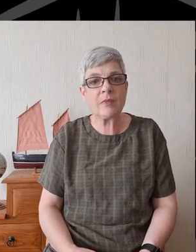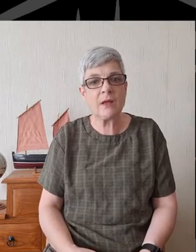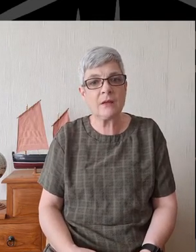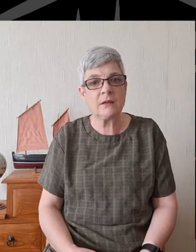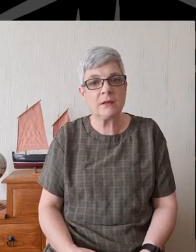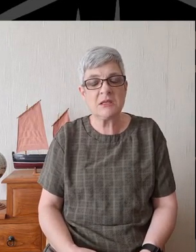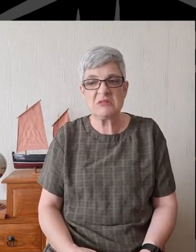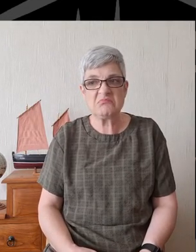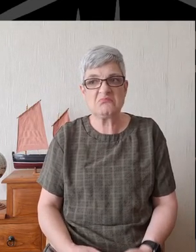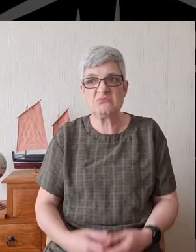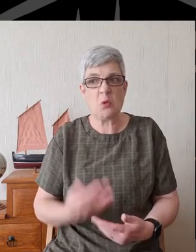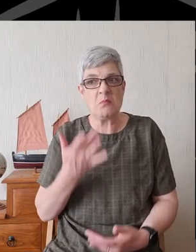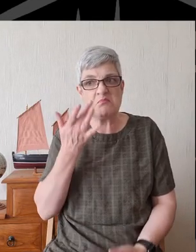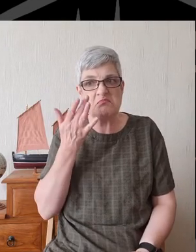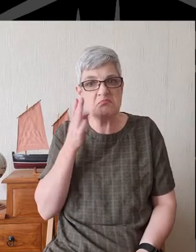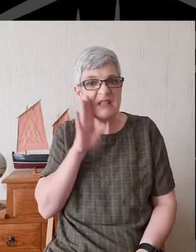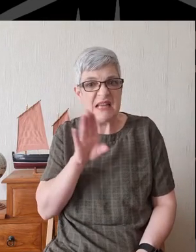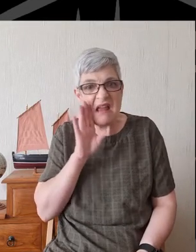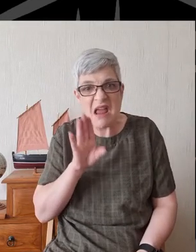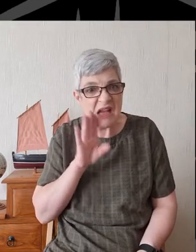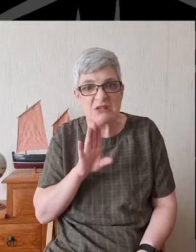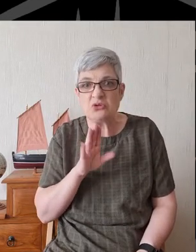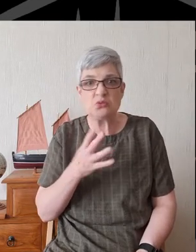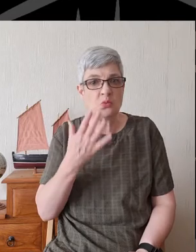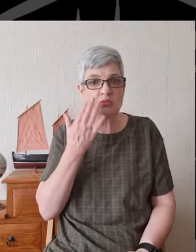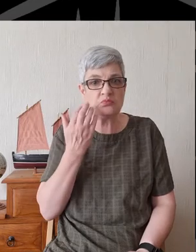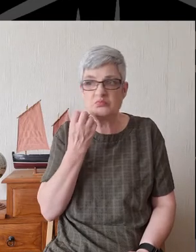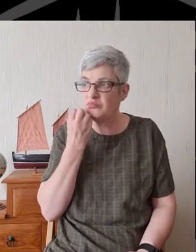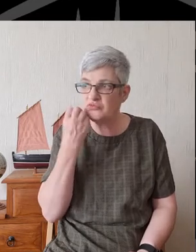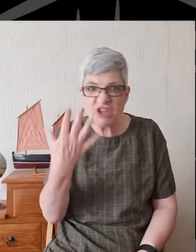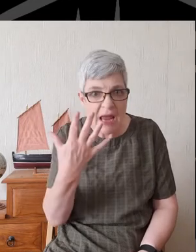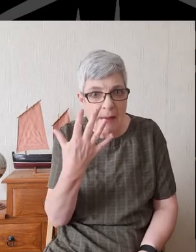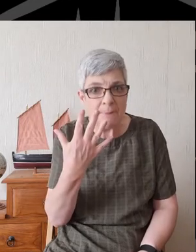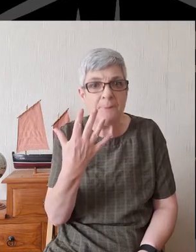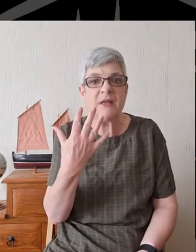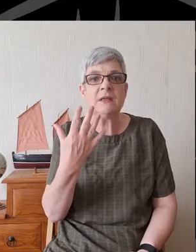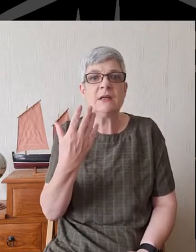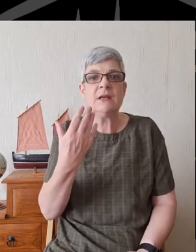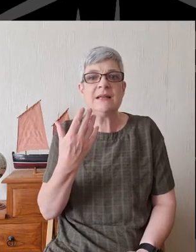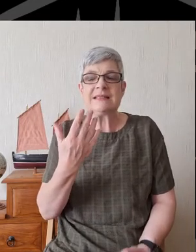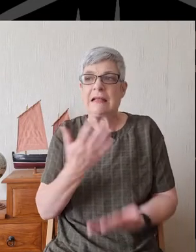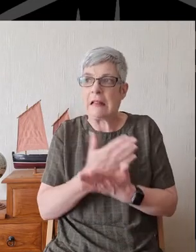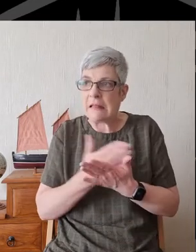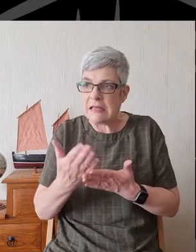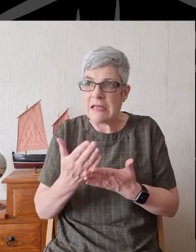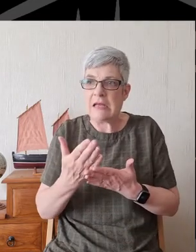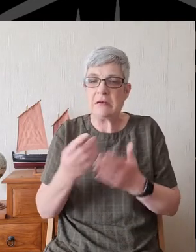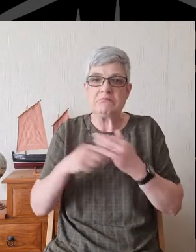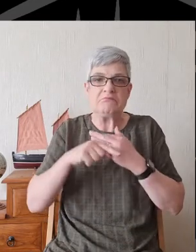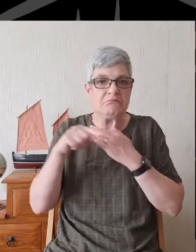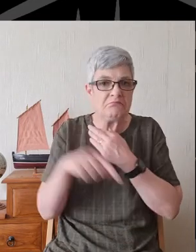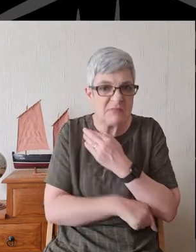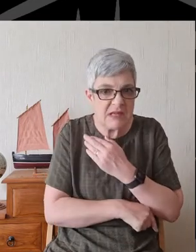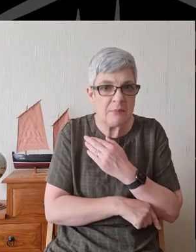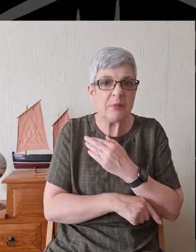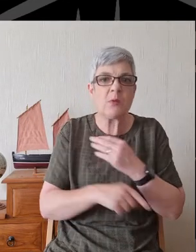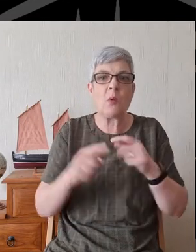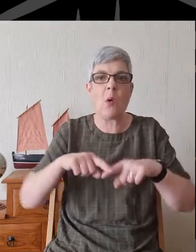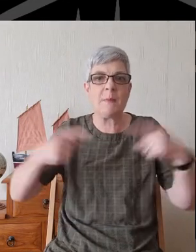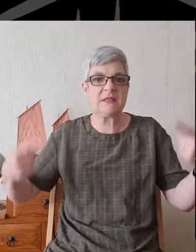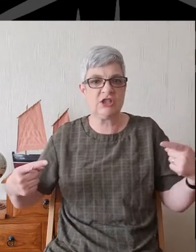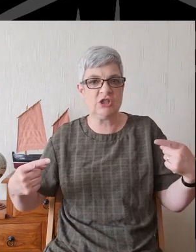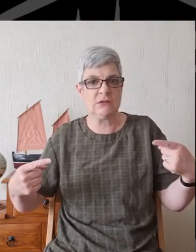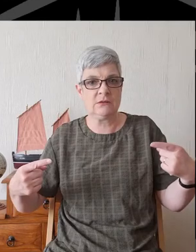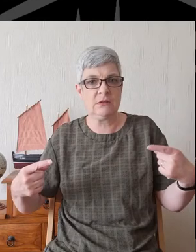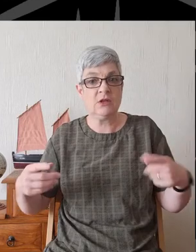No pretense, no shame, clear, deep, and perverted opposition to the cruelest kind. And just as that